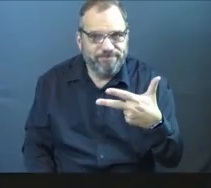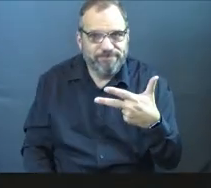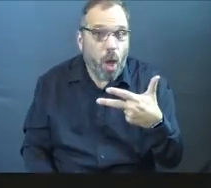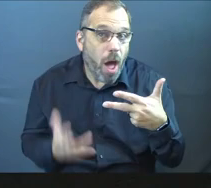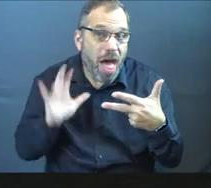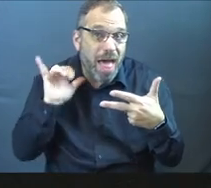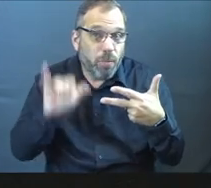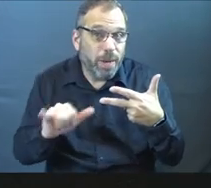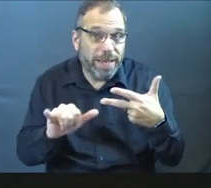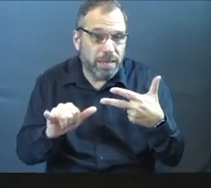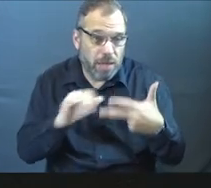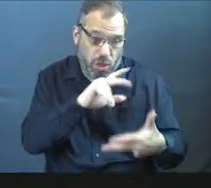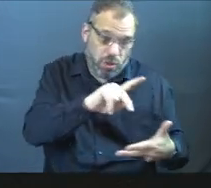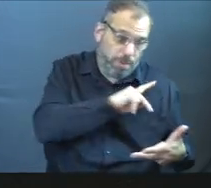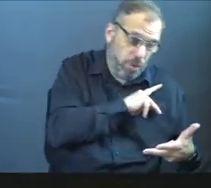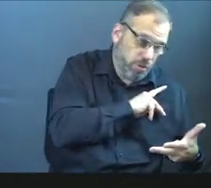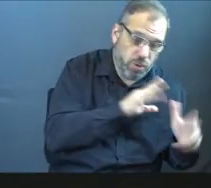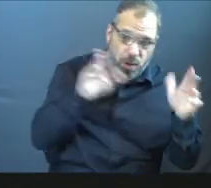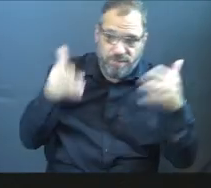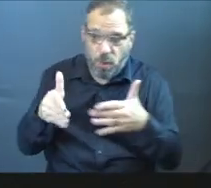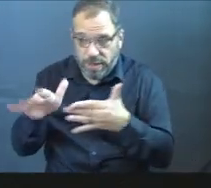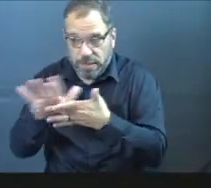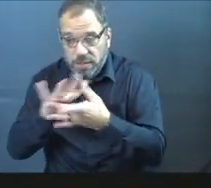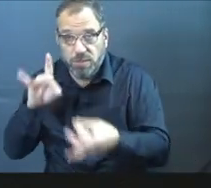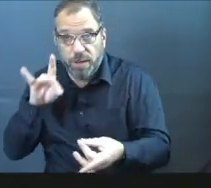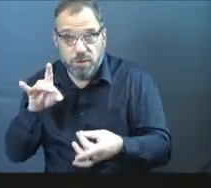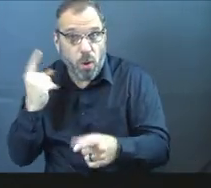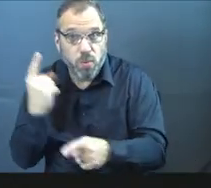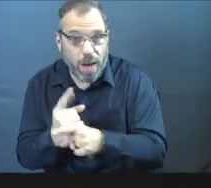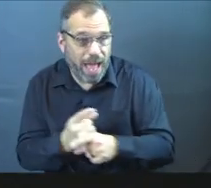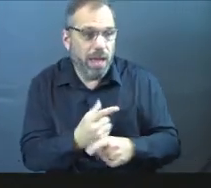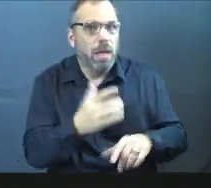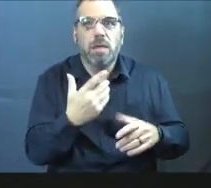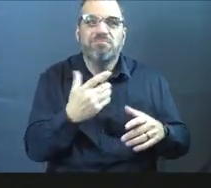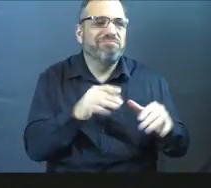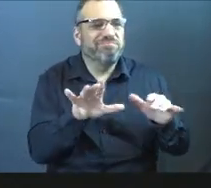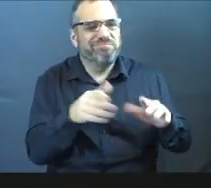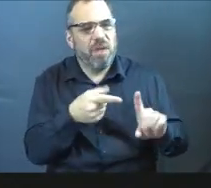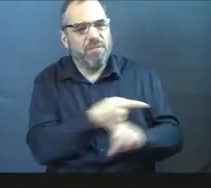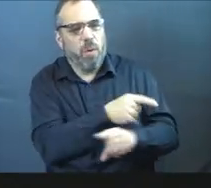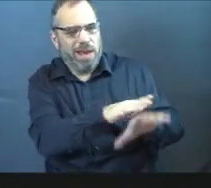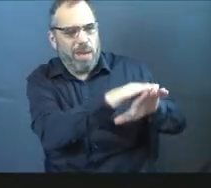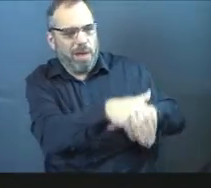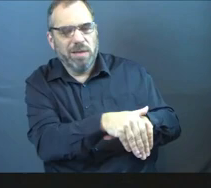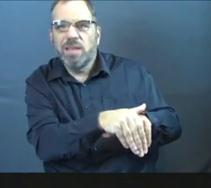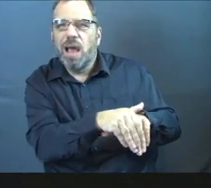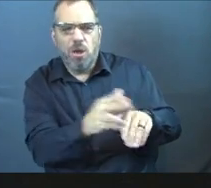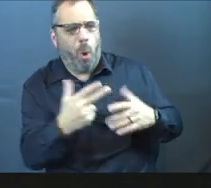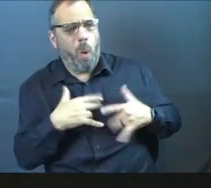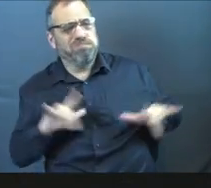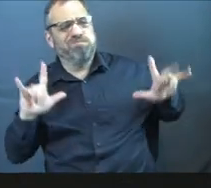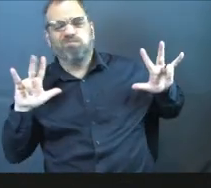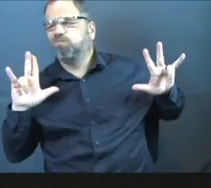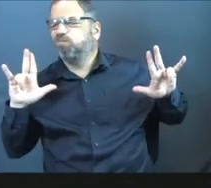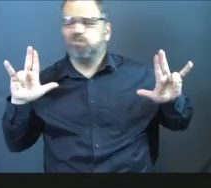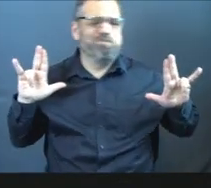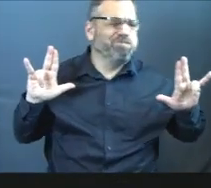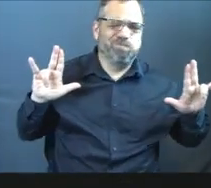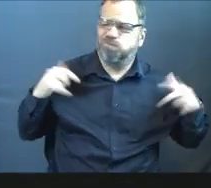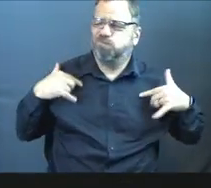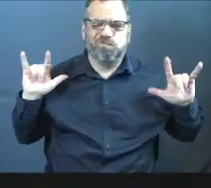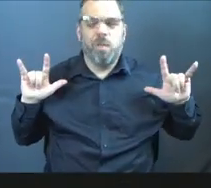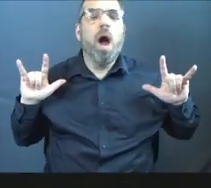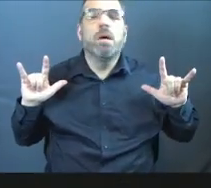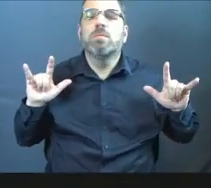do that, when we leave the personal and we stick to the spiritual, right, we stay away from hypocrisy. We stay away from how, look how holy I am. And instead